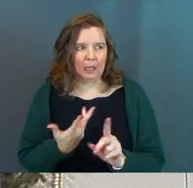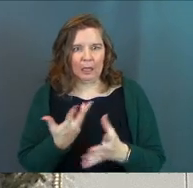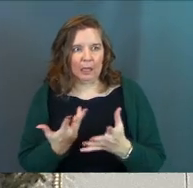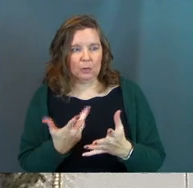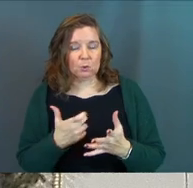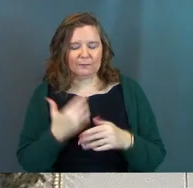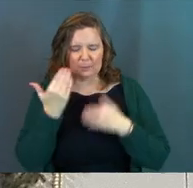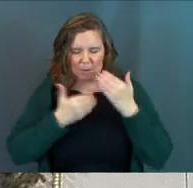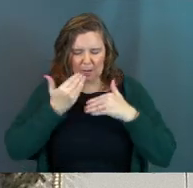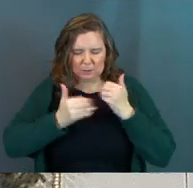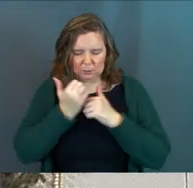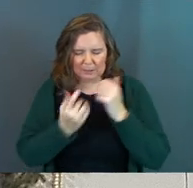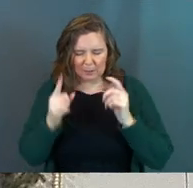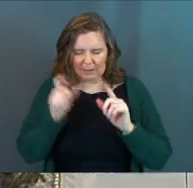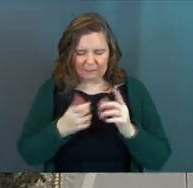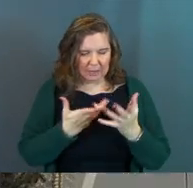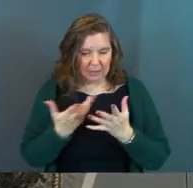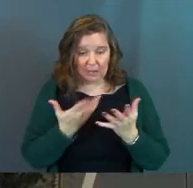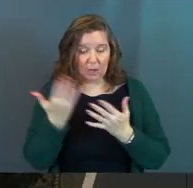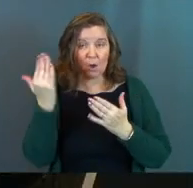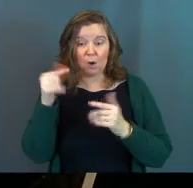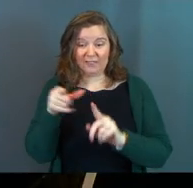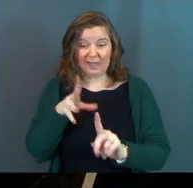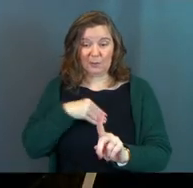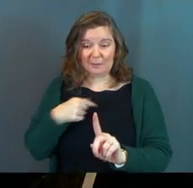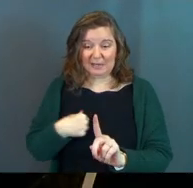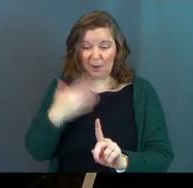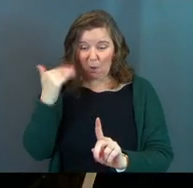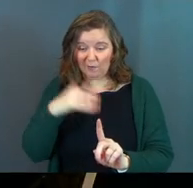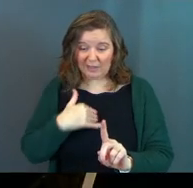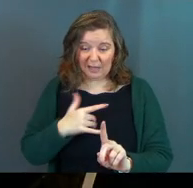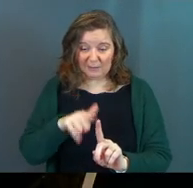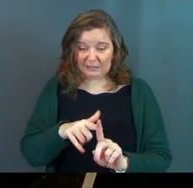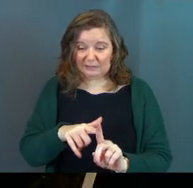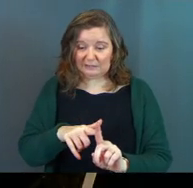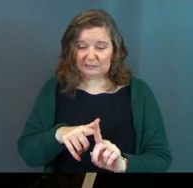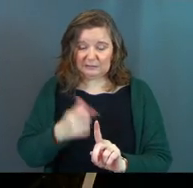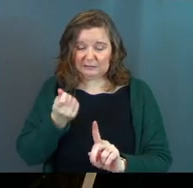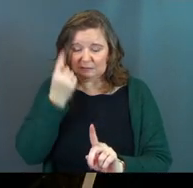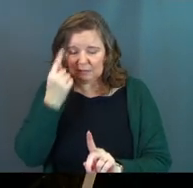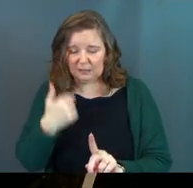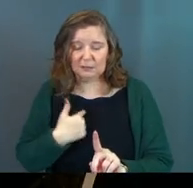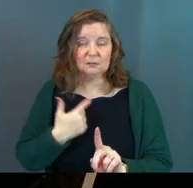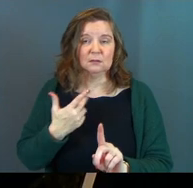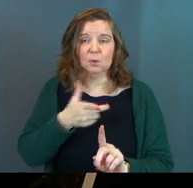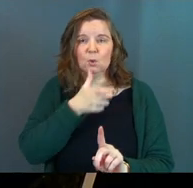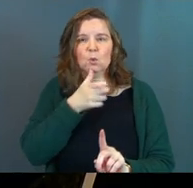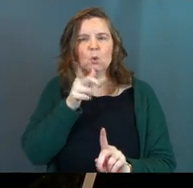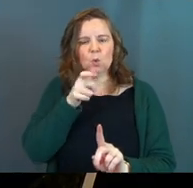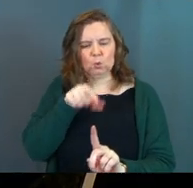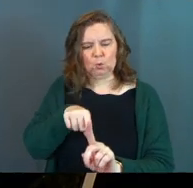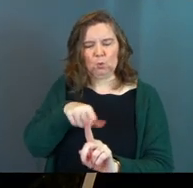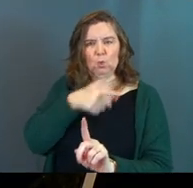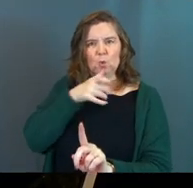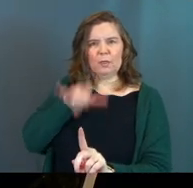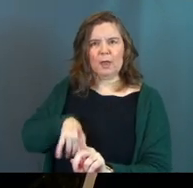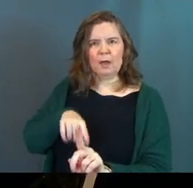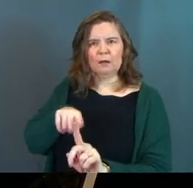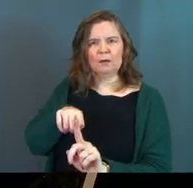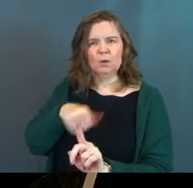gotta start to process it with somebody. Hopefully they'll accept you. Hopefully they'll be the first person that accepts you. Who's that person?